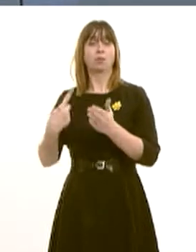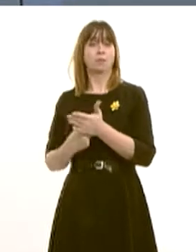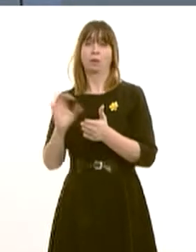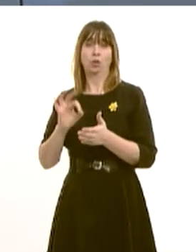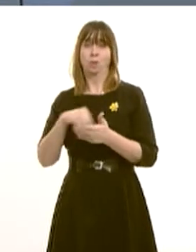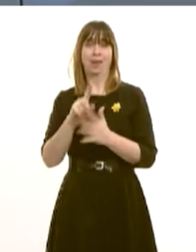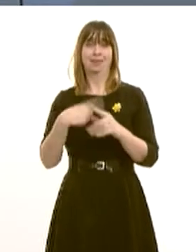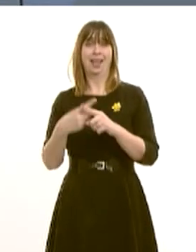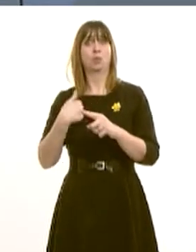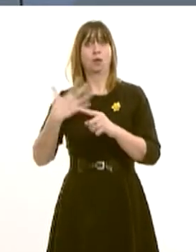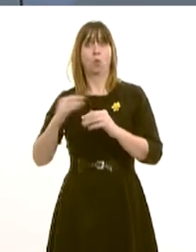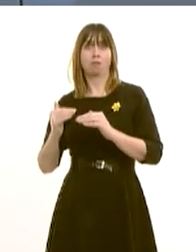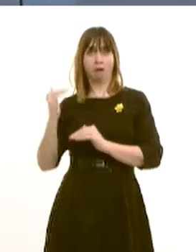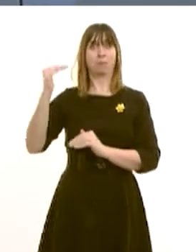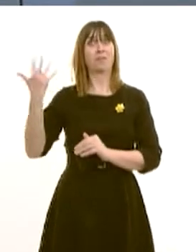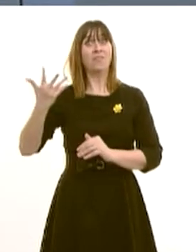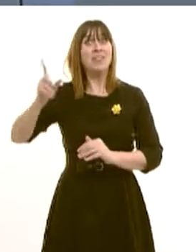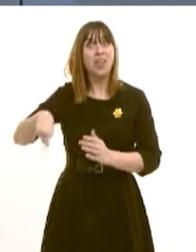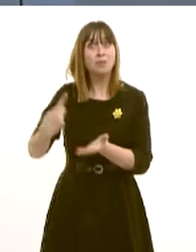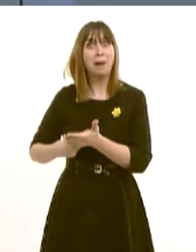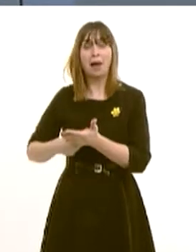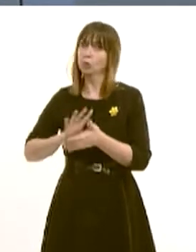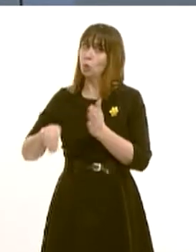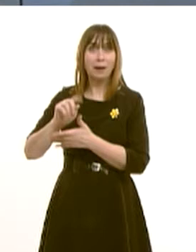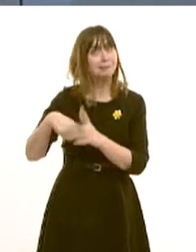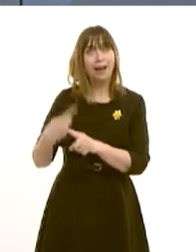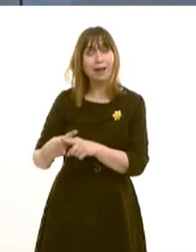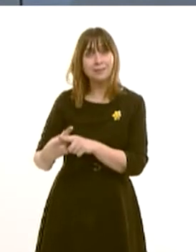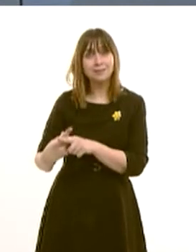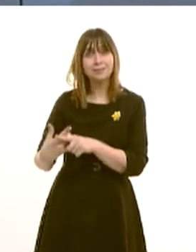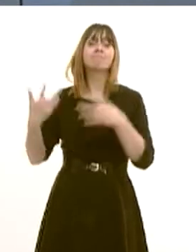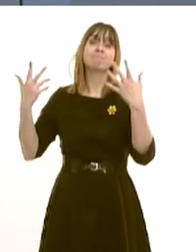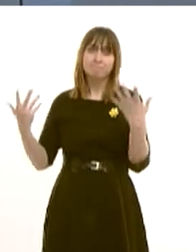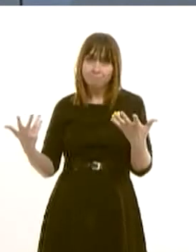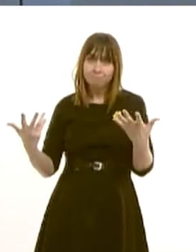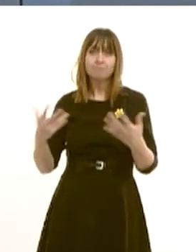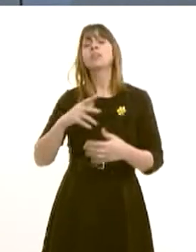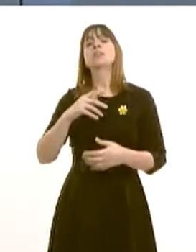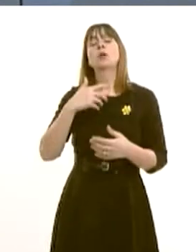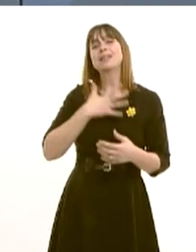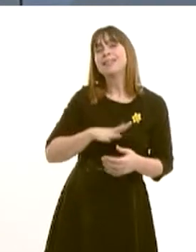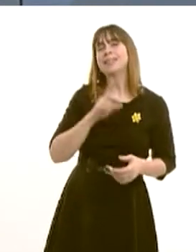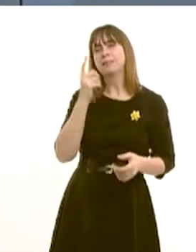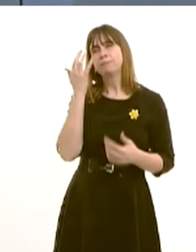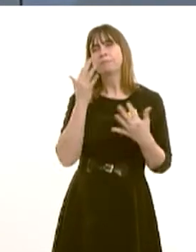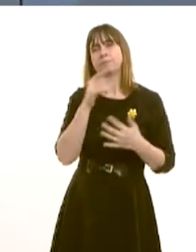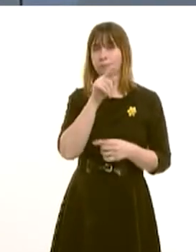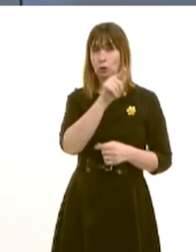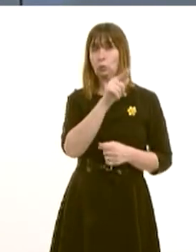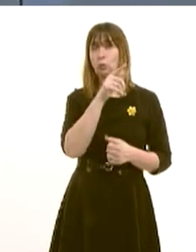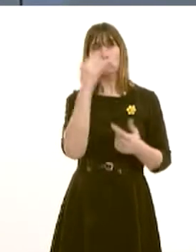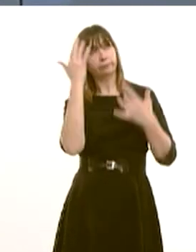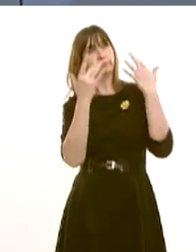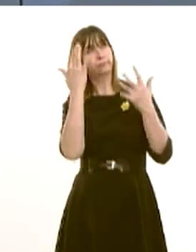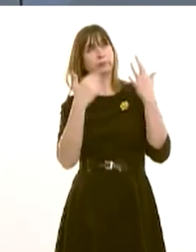that up to £15,000. For, I think, nine years now we've been pressing a Welsh Labour government to try and implement such a business rate relief policy.